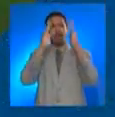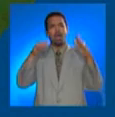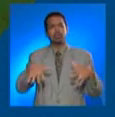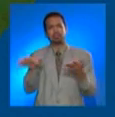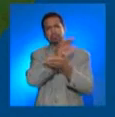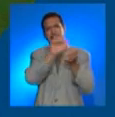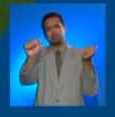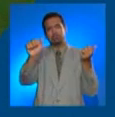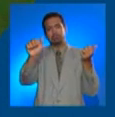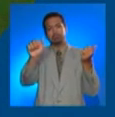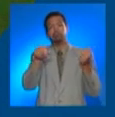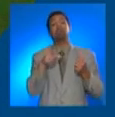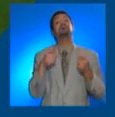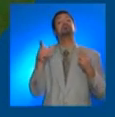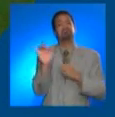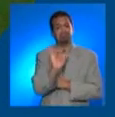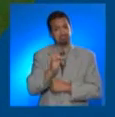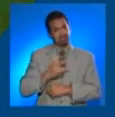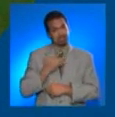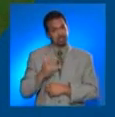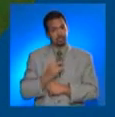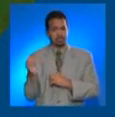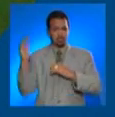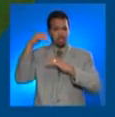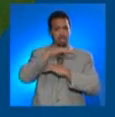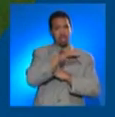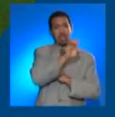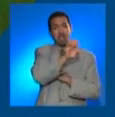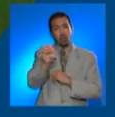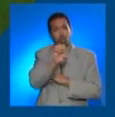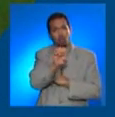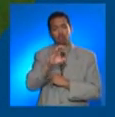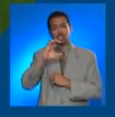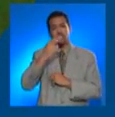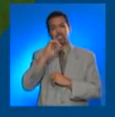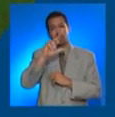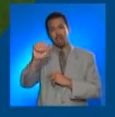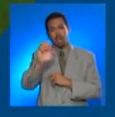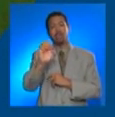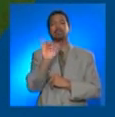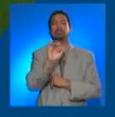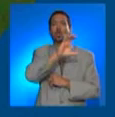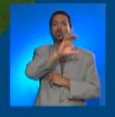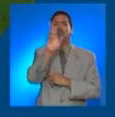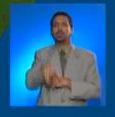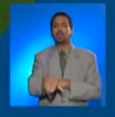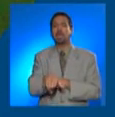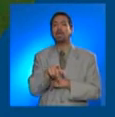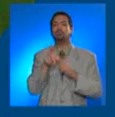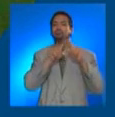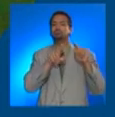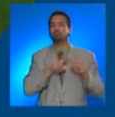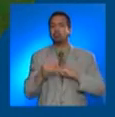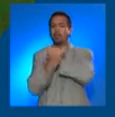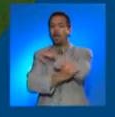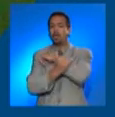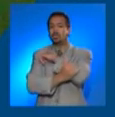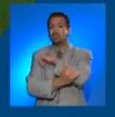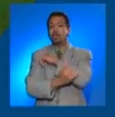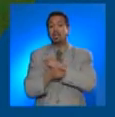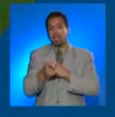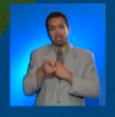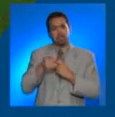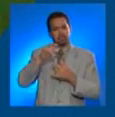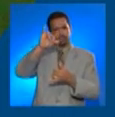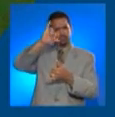Associated waves were registered throughout Ecuador, Chile, and Costa Rica. This kind of earthquake, where the size of